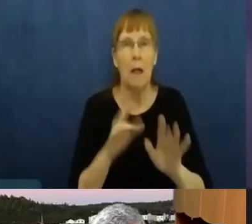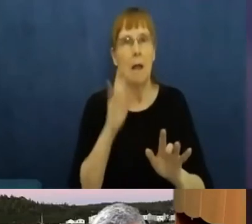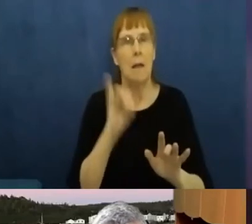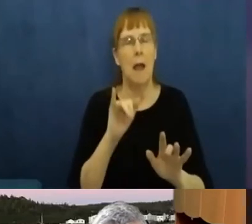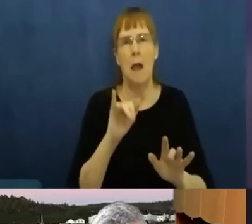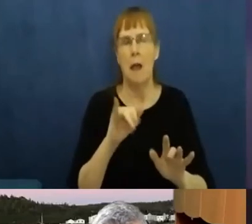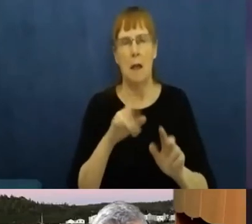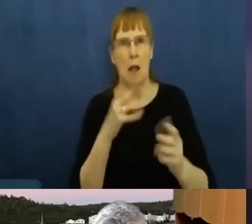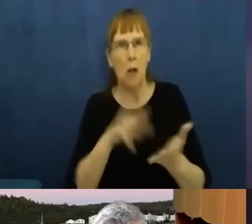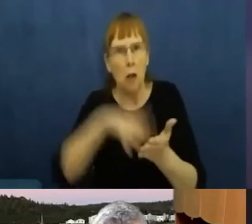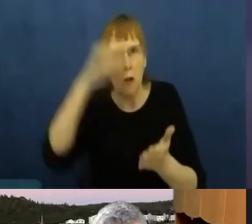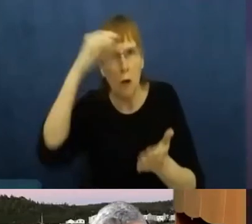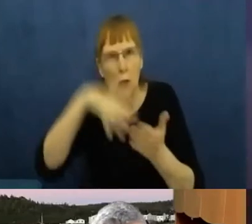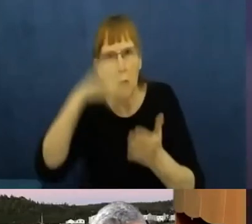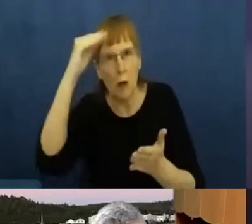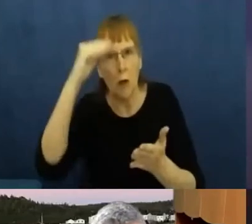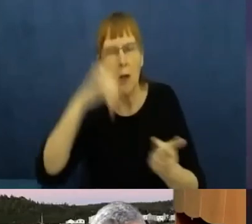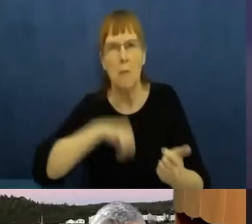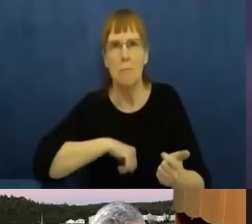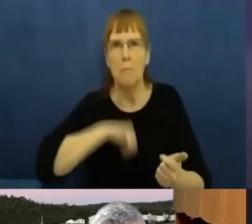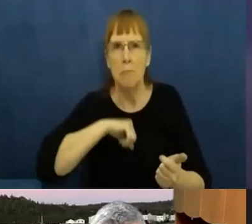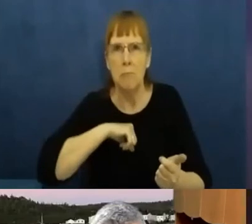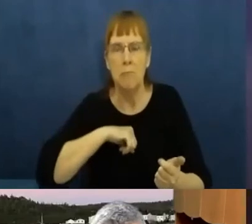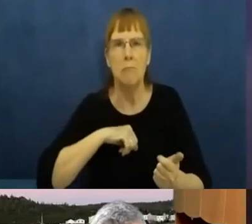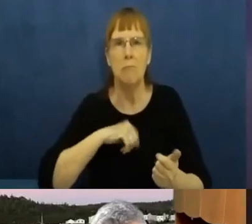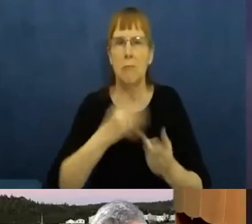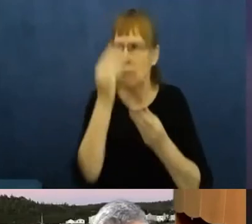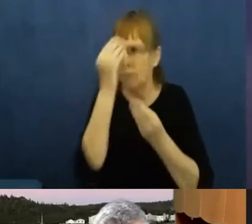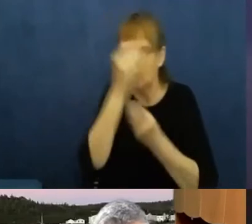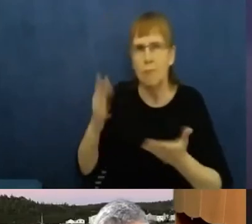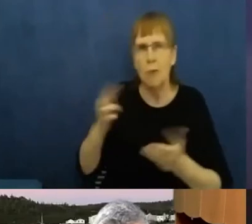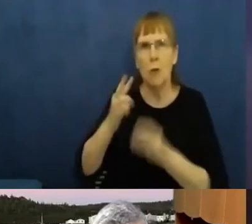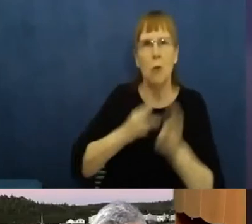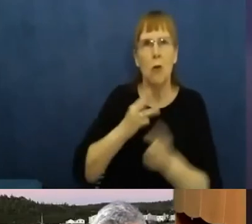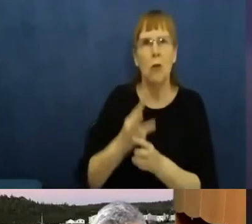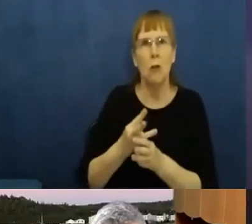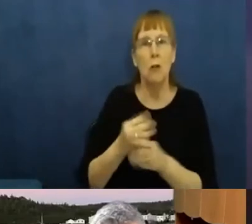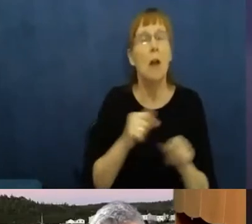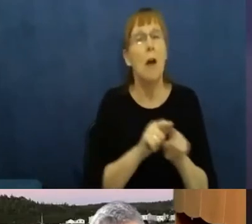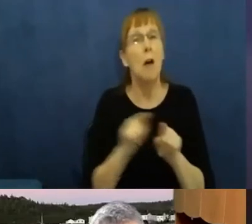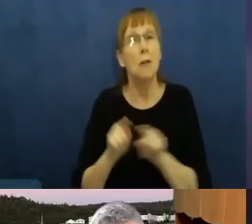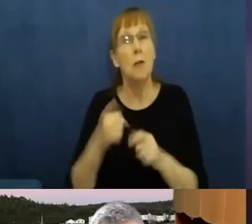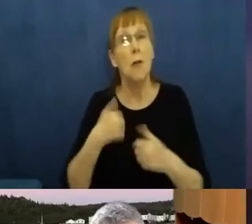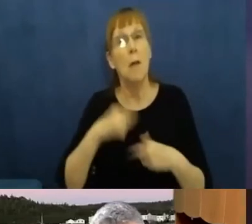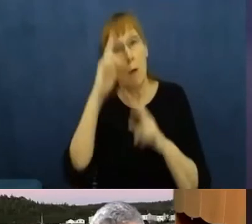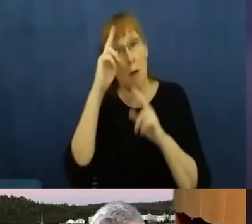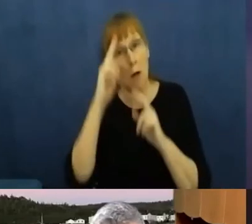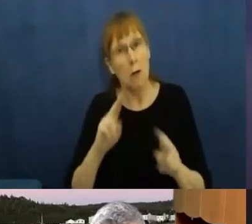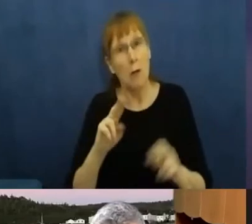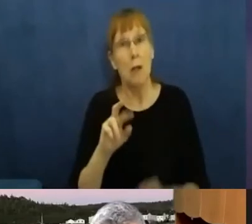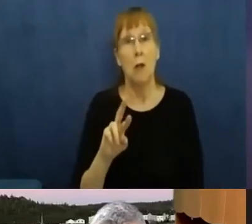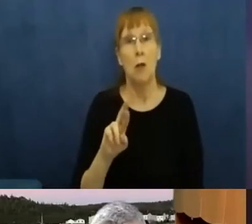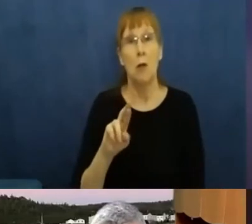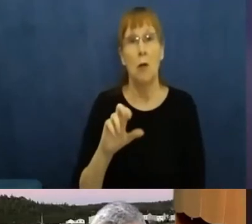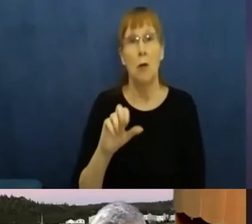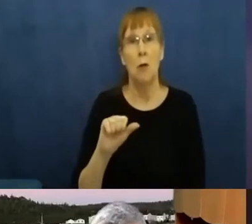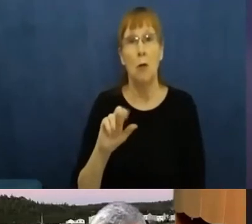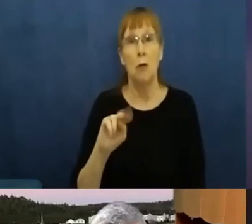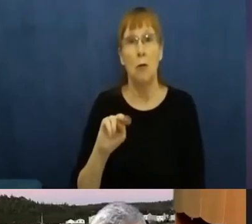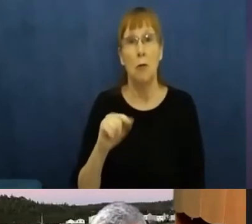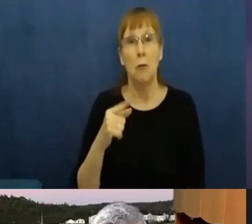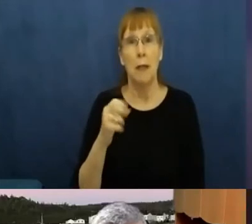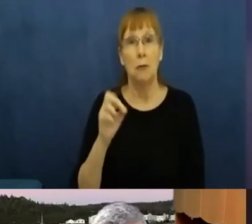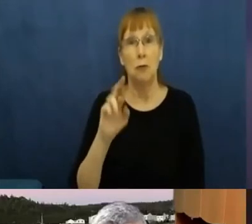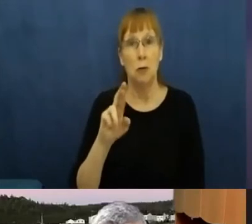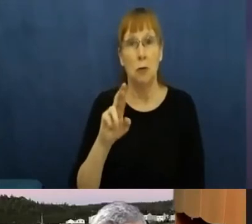I'm an honorary ranger, which allows me to attend training sessions and to be with young